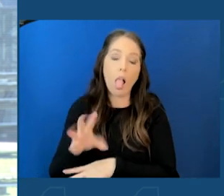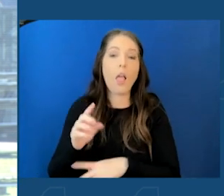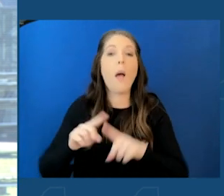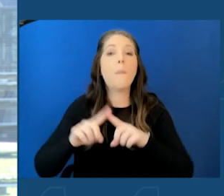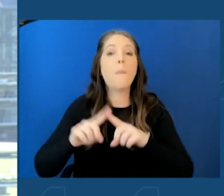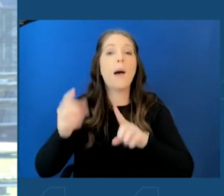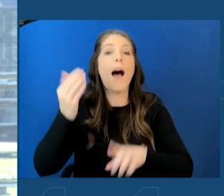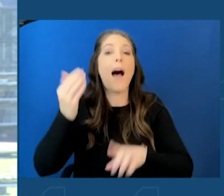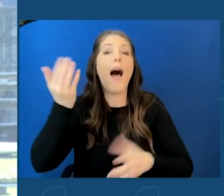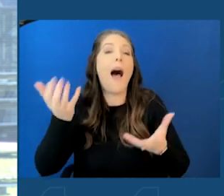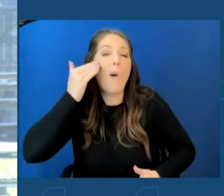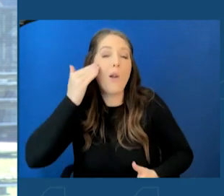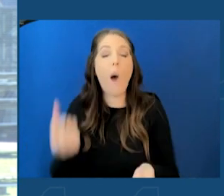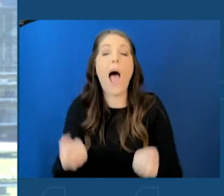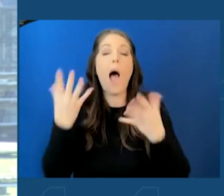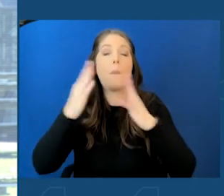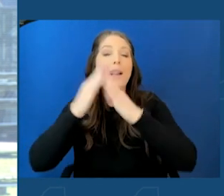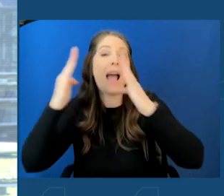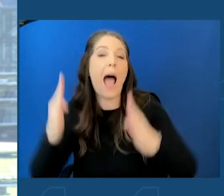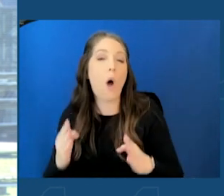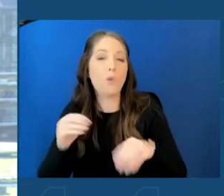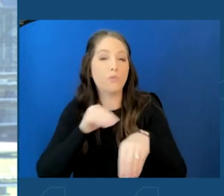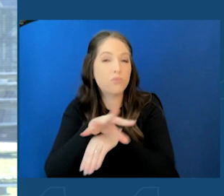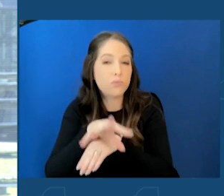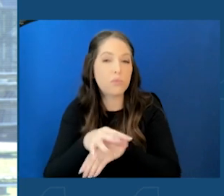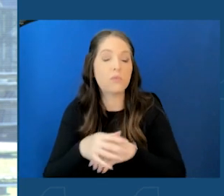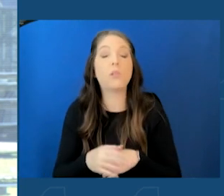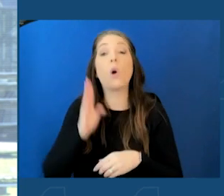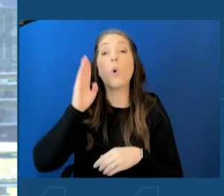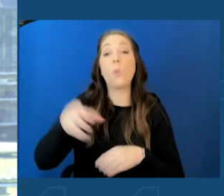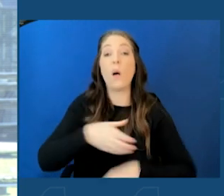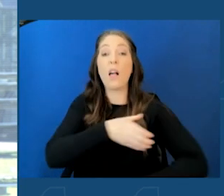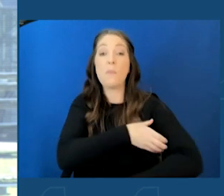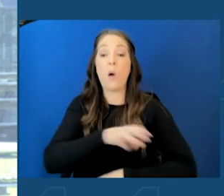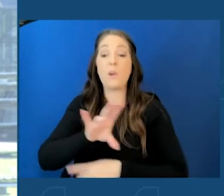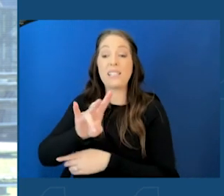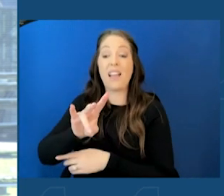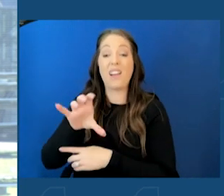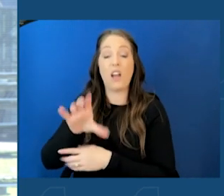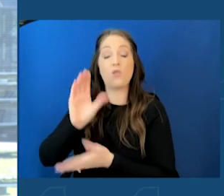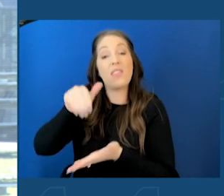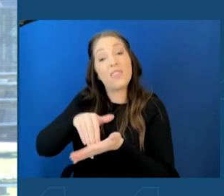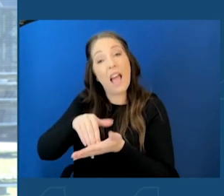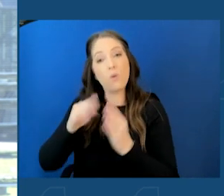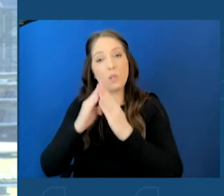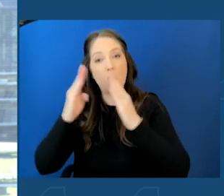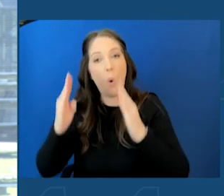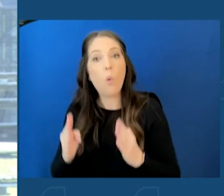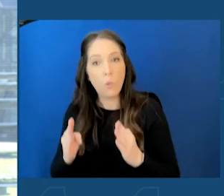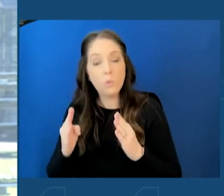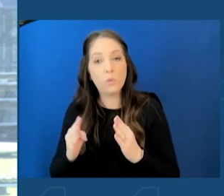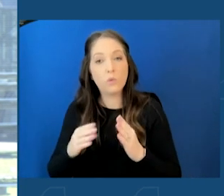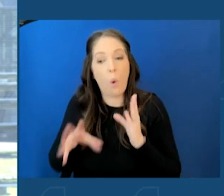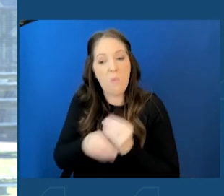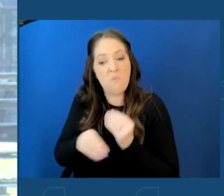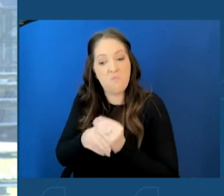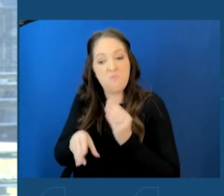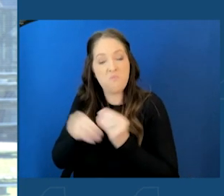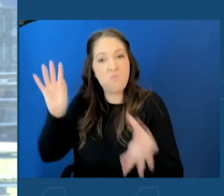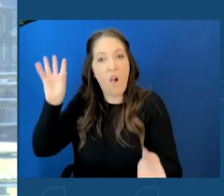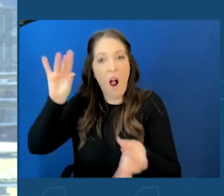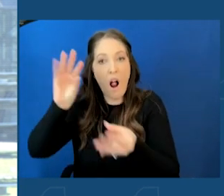how many houses are affected. And this is going to power over 700,000 homes. So you add up all these numbers, add them all up,